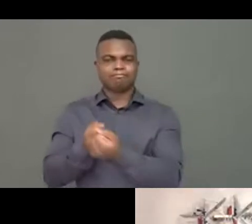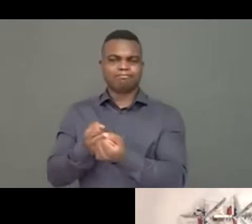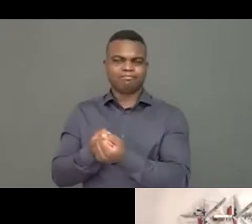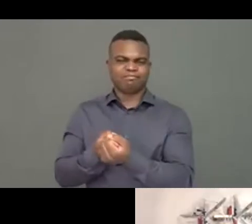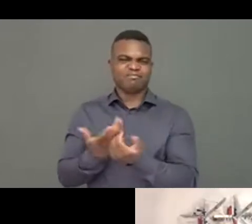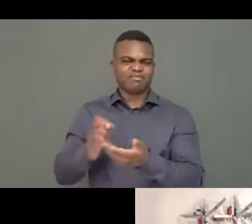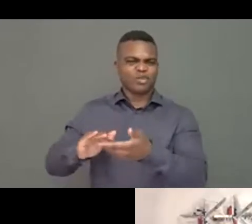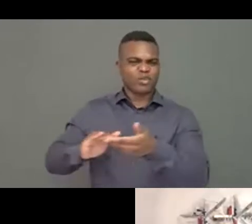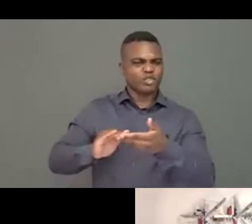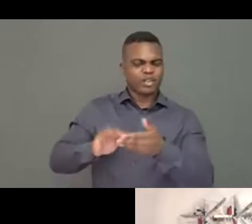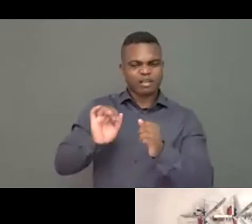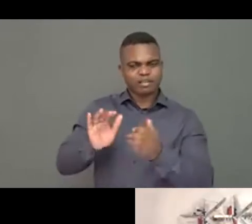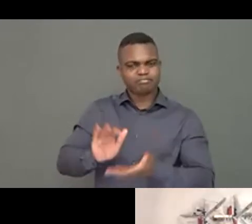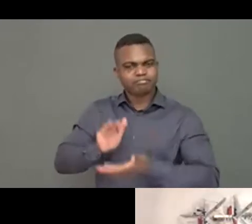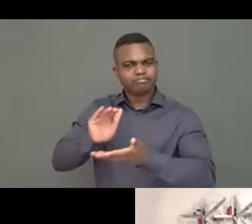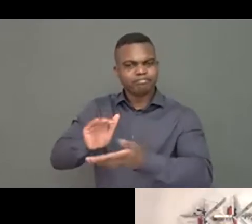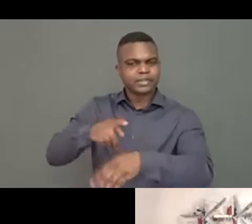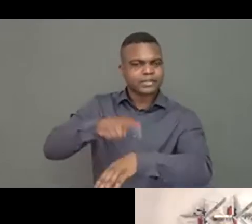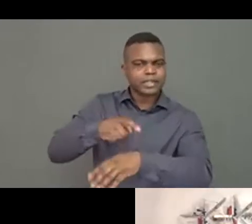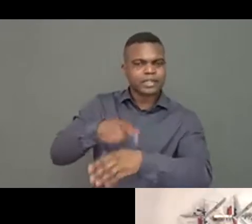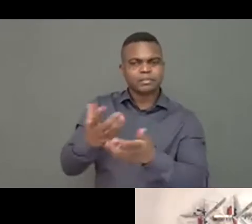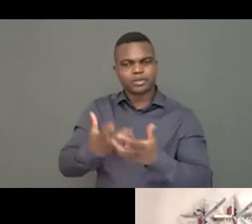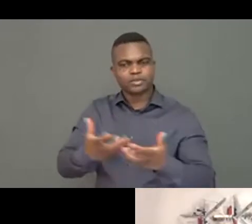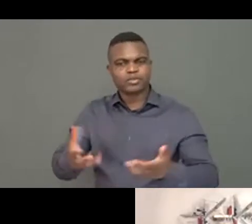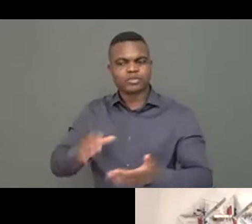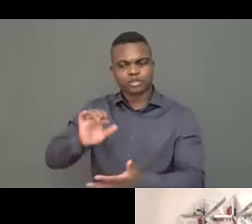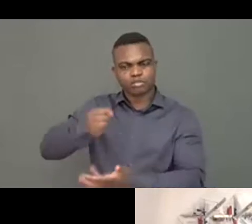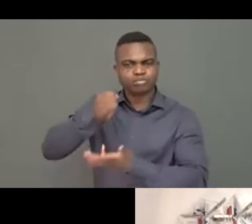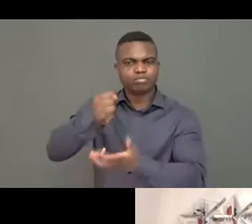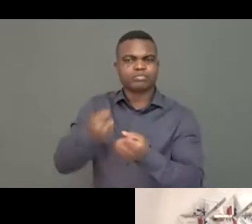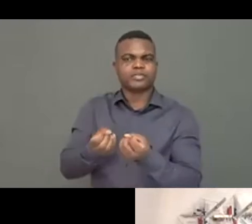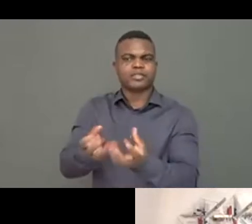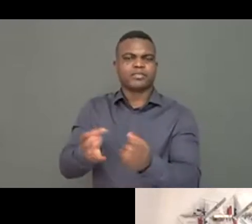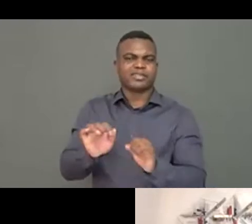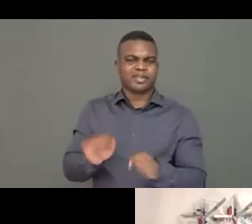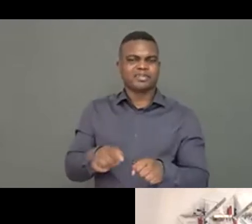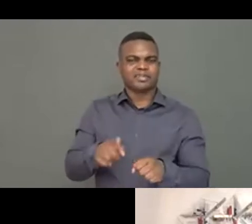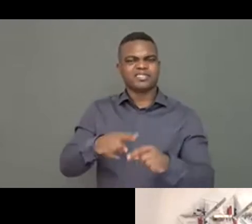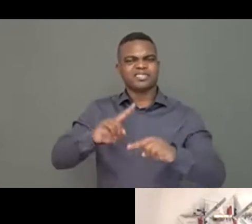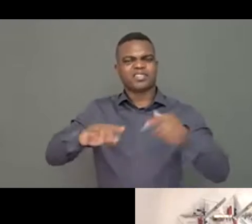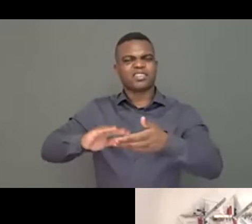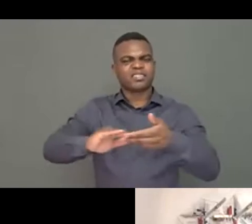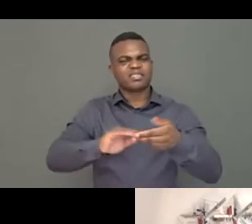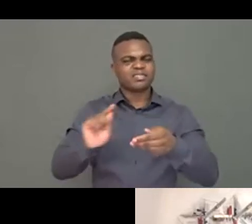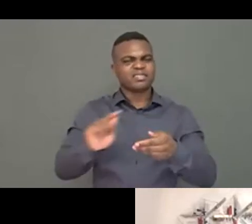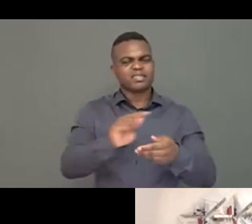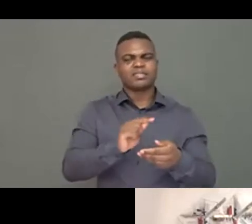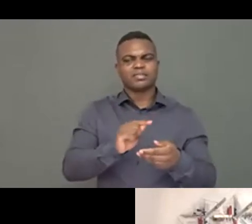share the results with different donors and partners that will really make you save time.